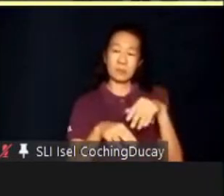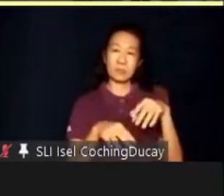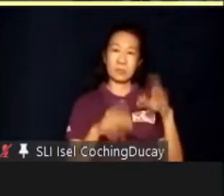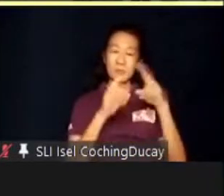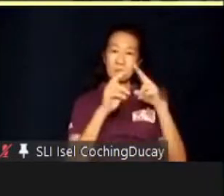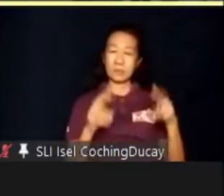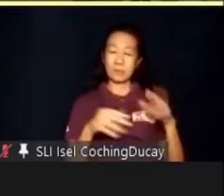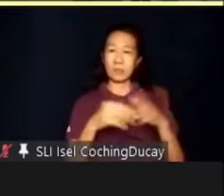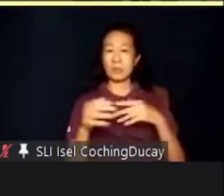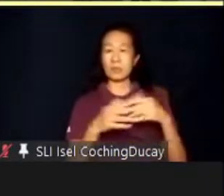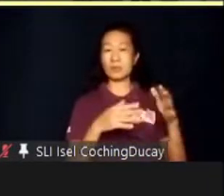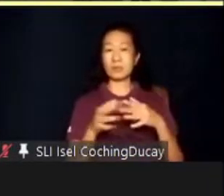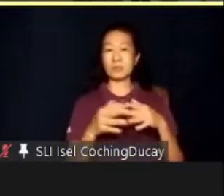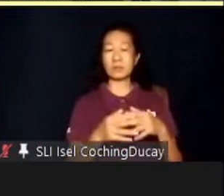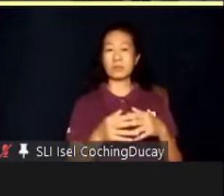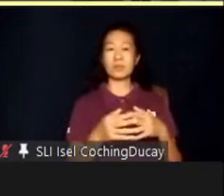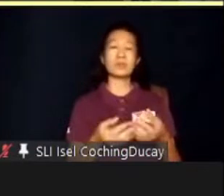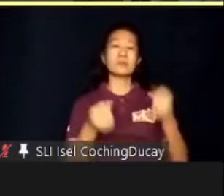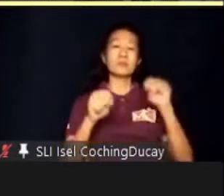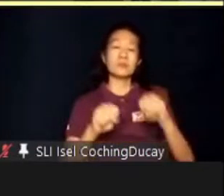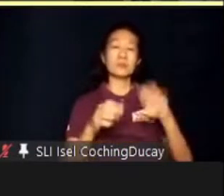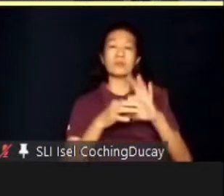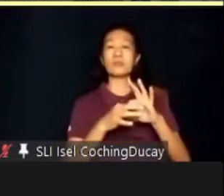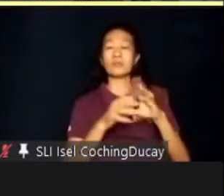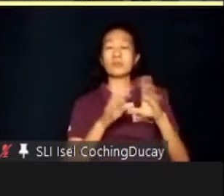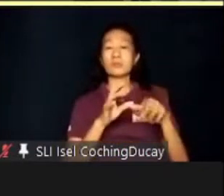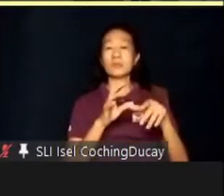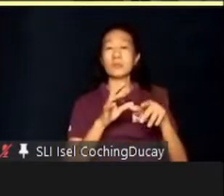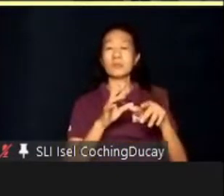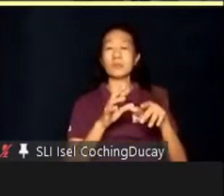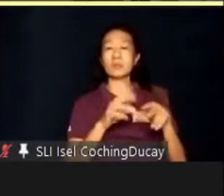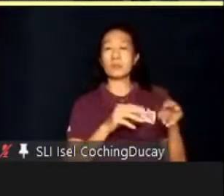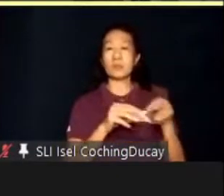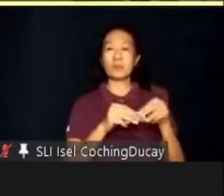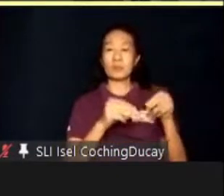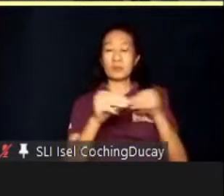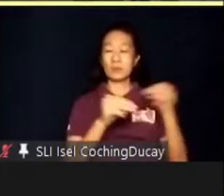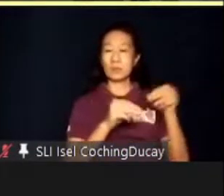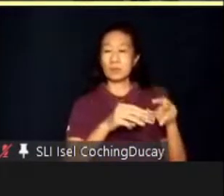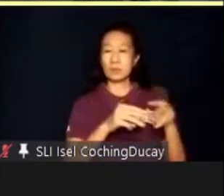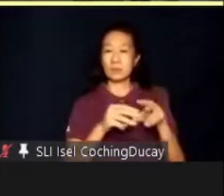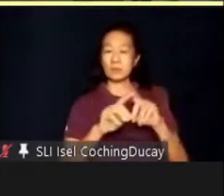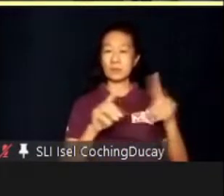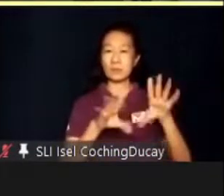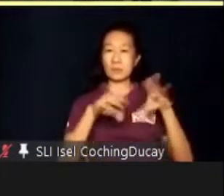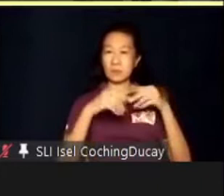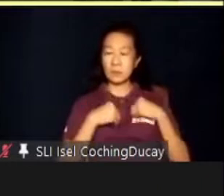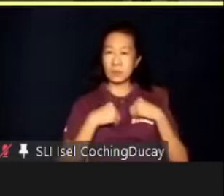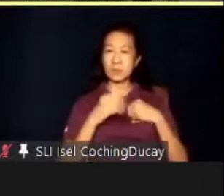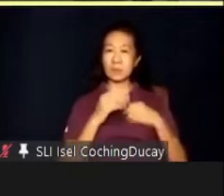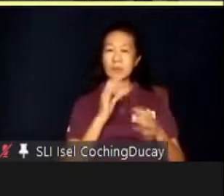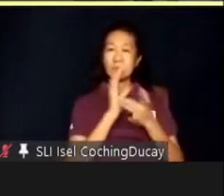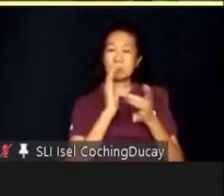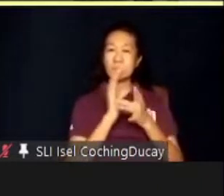nature of our students' disability, compensatory methods and adaptive technology are highly